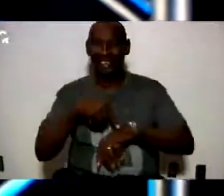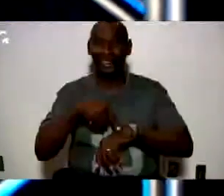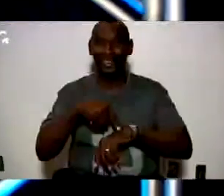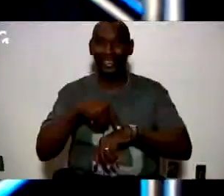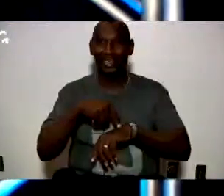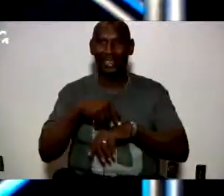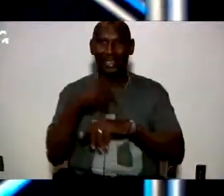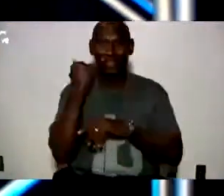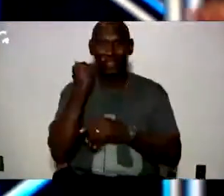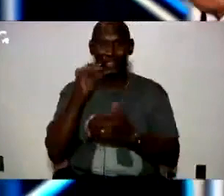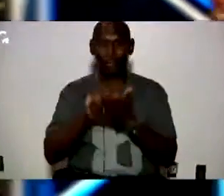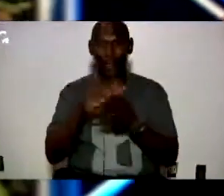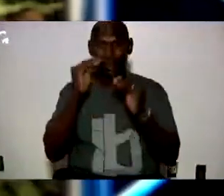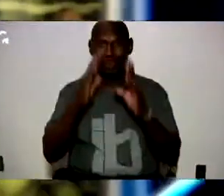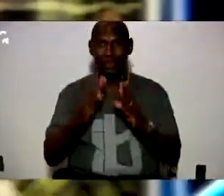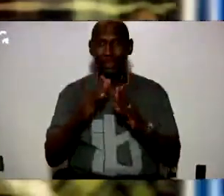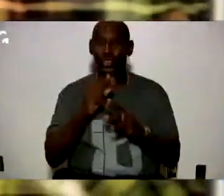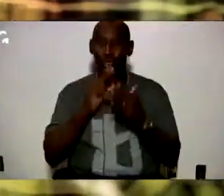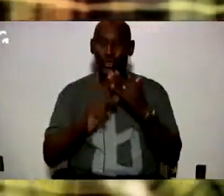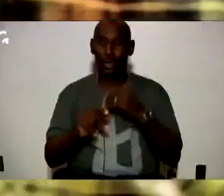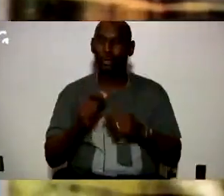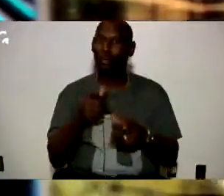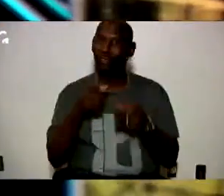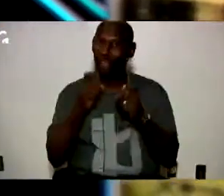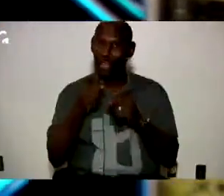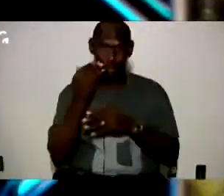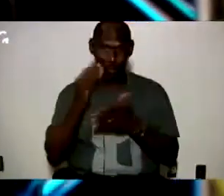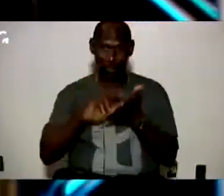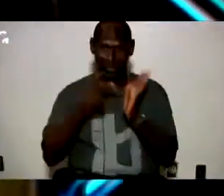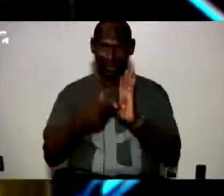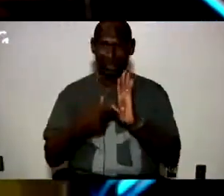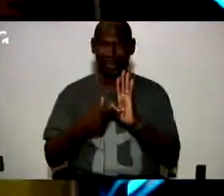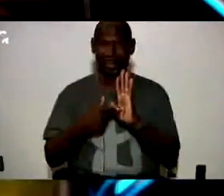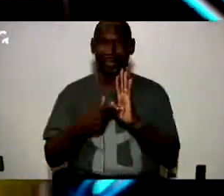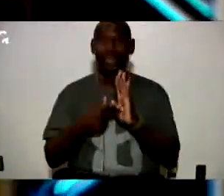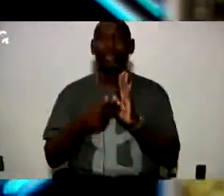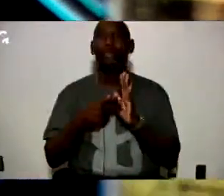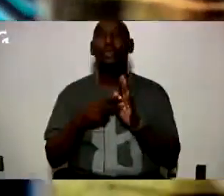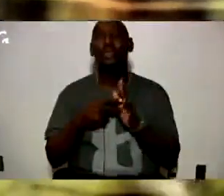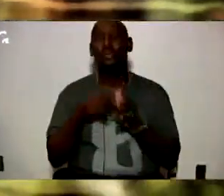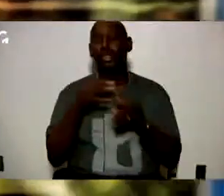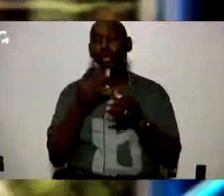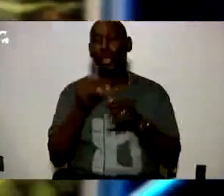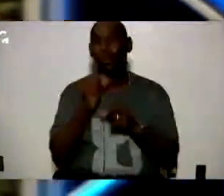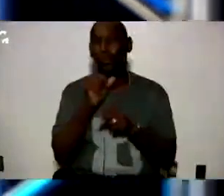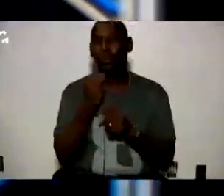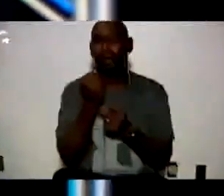But if you're married to a teacher, you get humbled in a hurry if you know what I'm talking about. But let me tell you why I love this district.